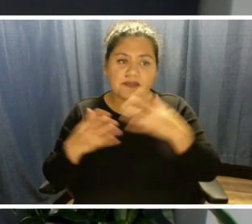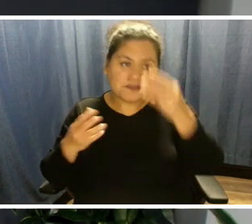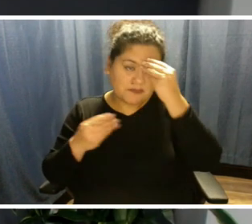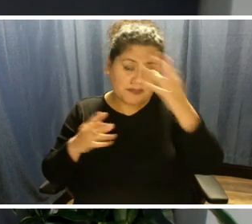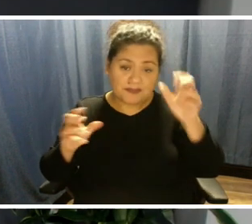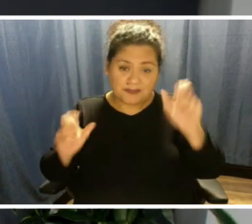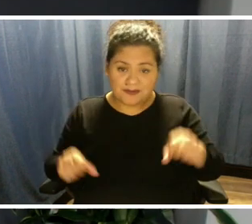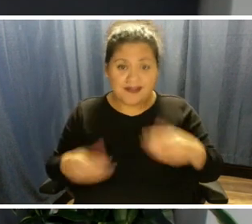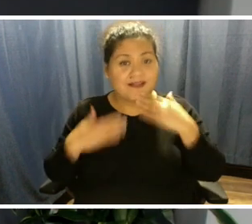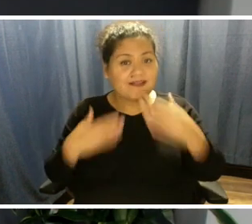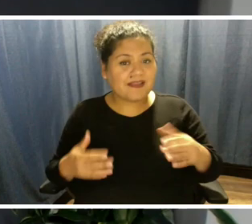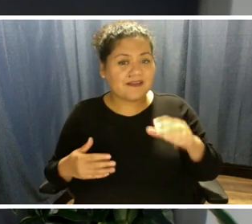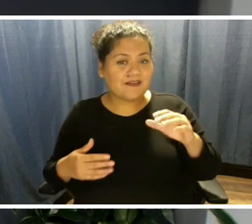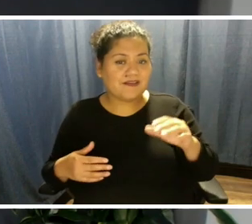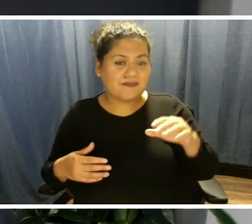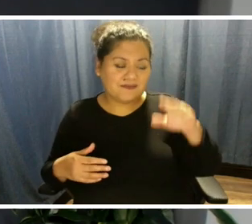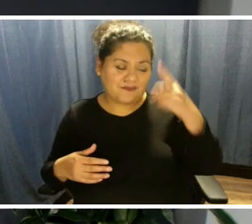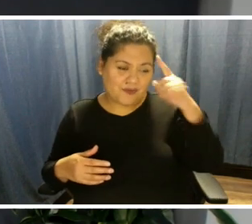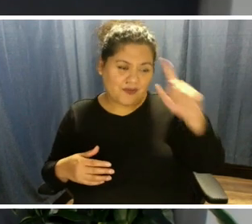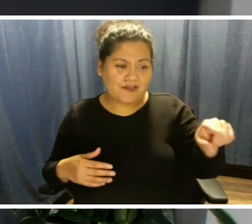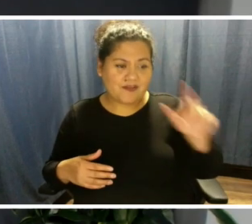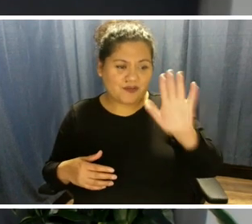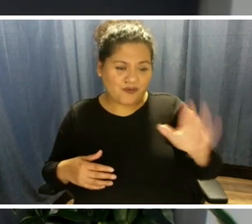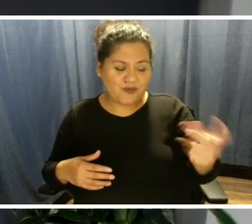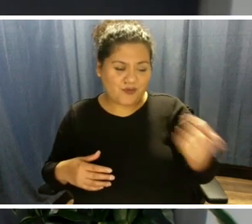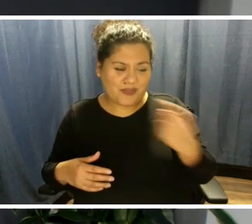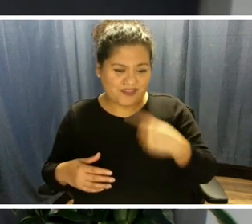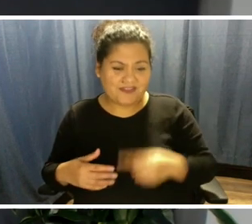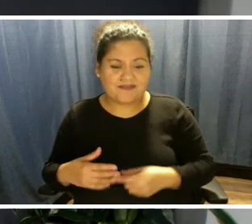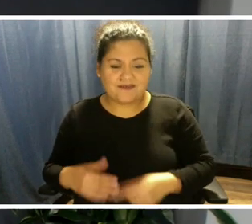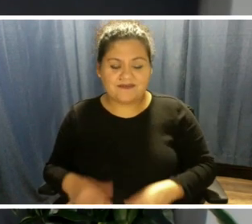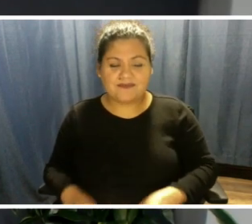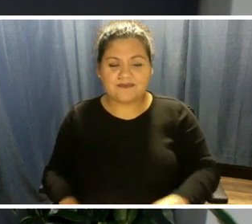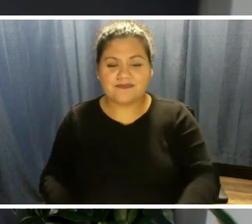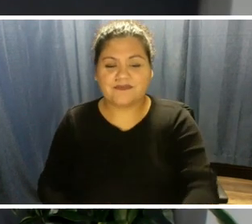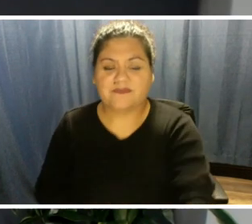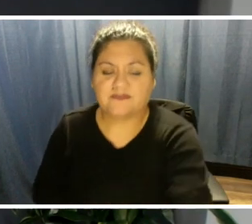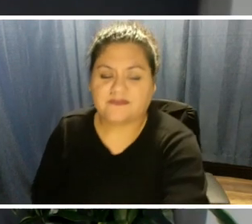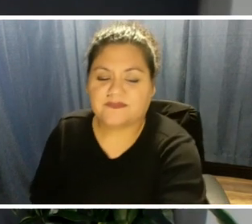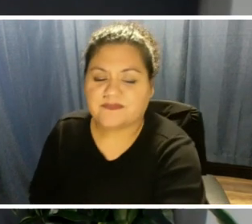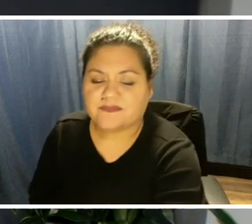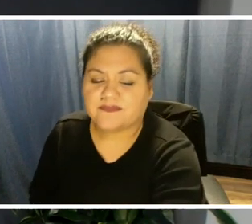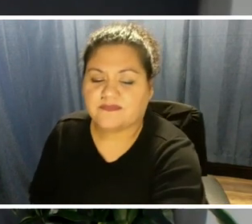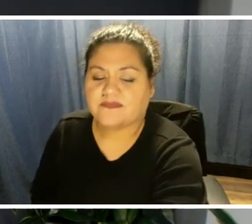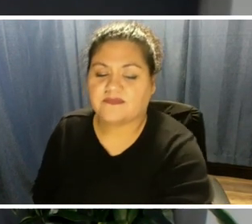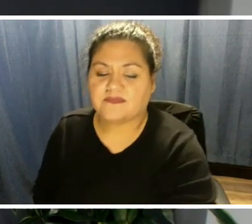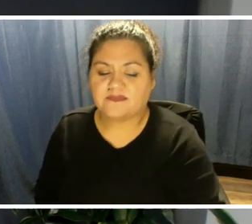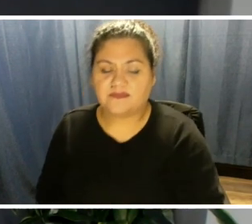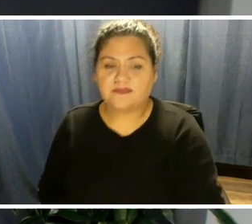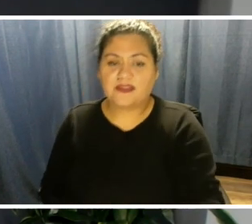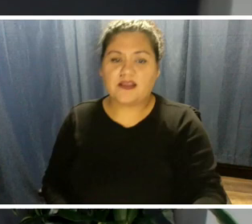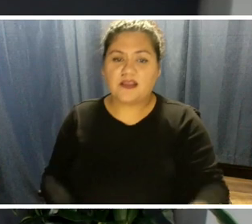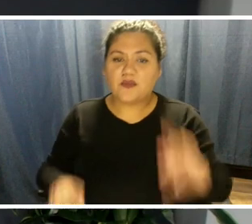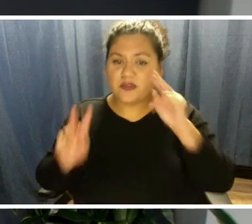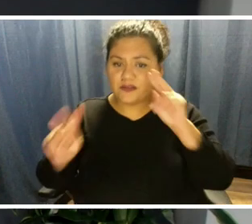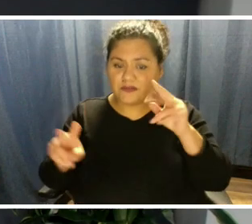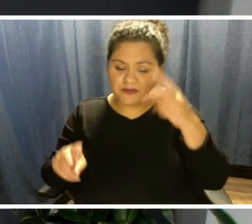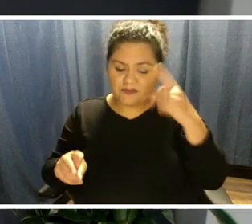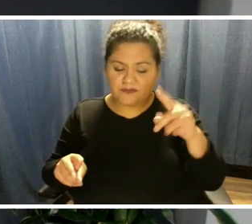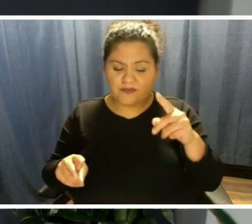you, Mr. Courser, for that question. And we, of course, look forward to continue dialogue with our customers.